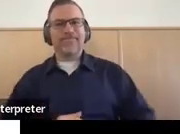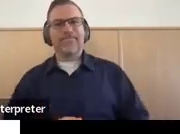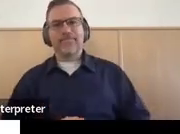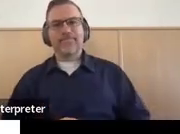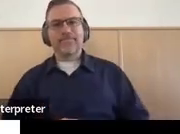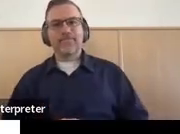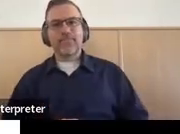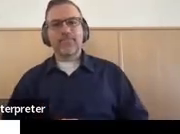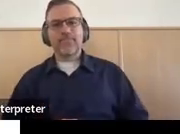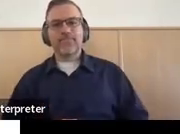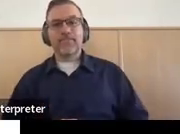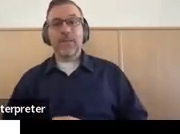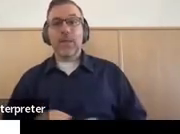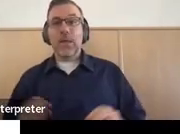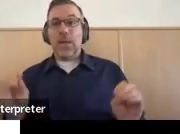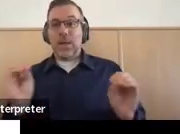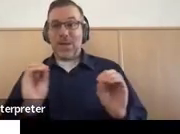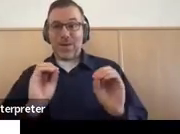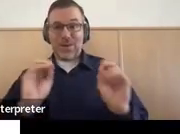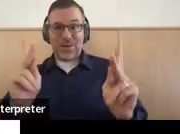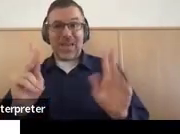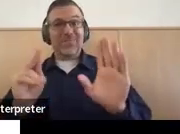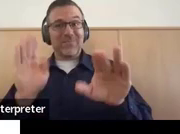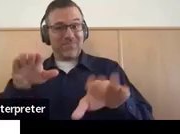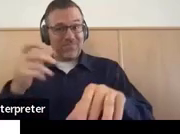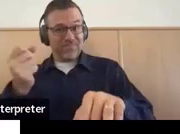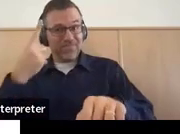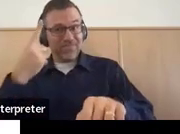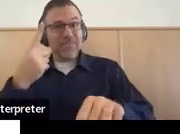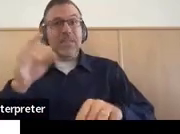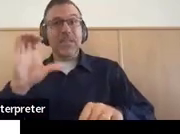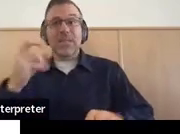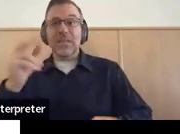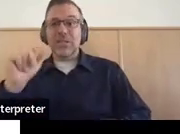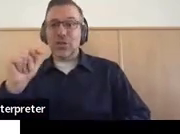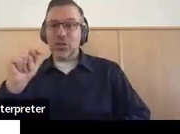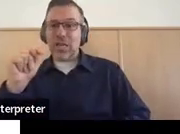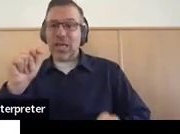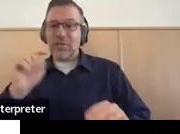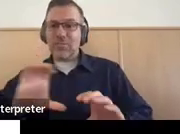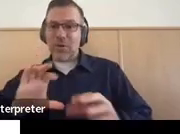Okay, anything in the chat box before we go on to the indicator?